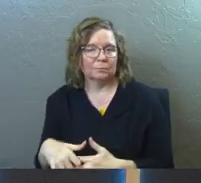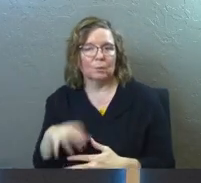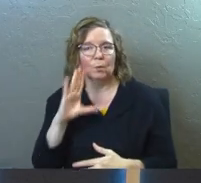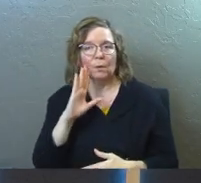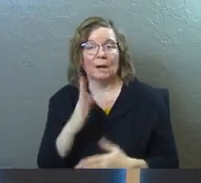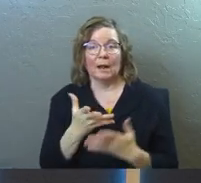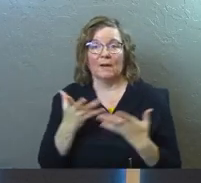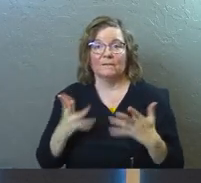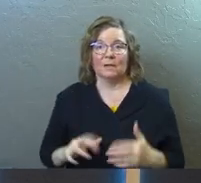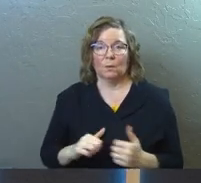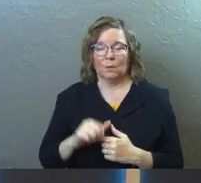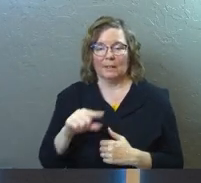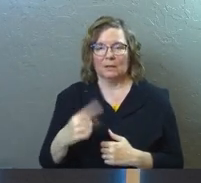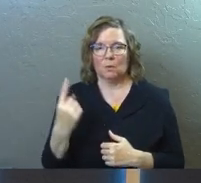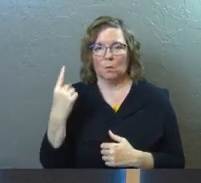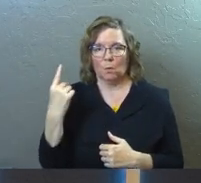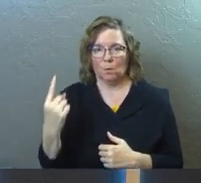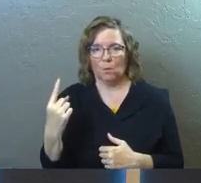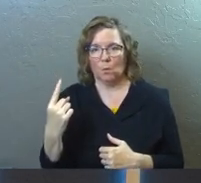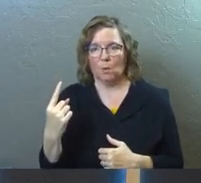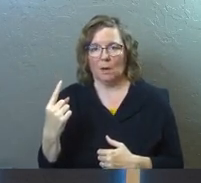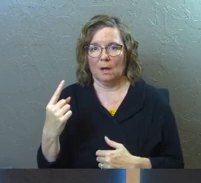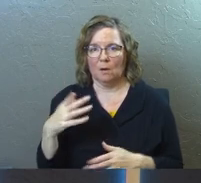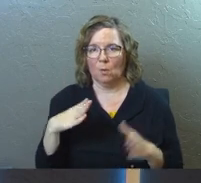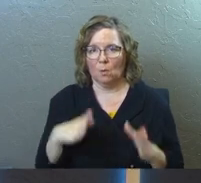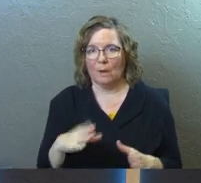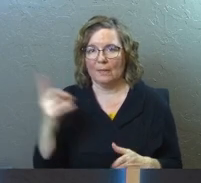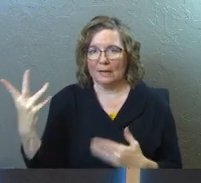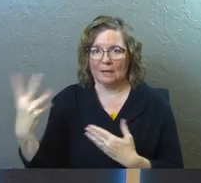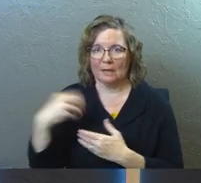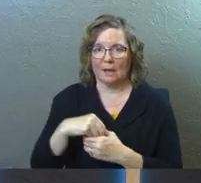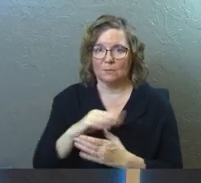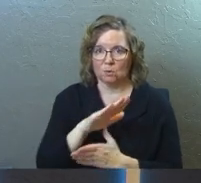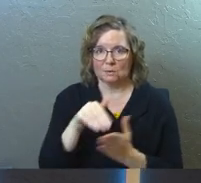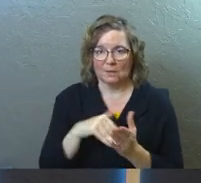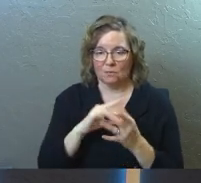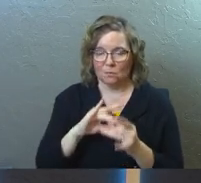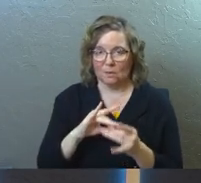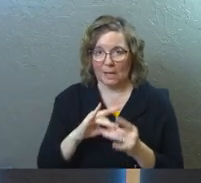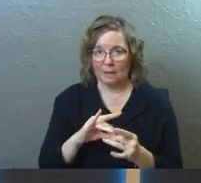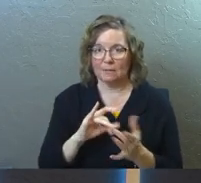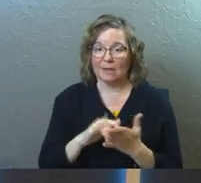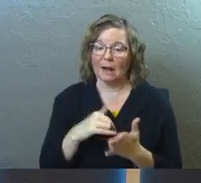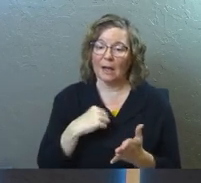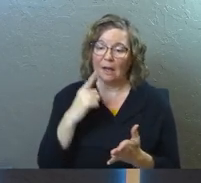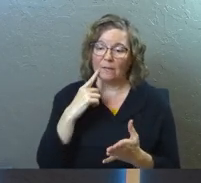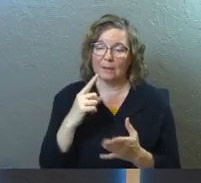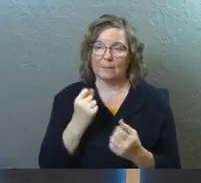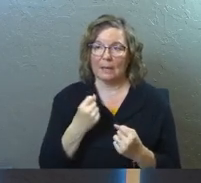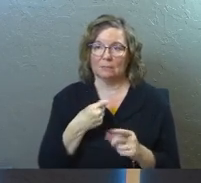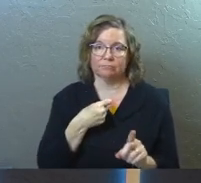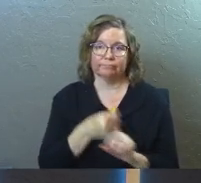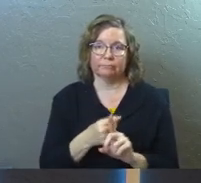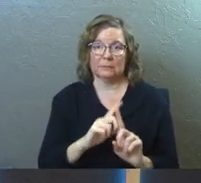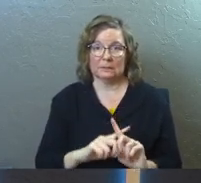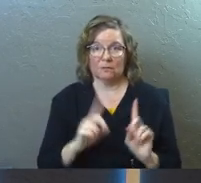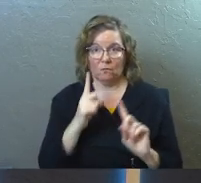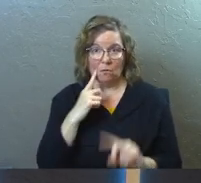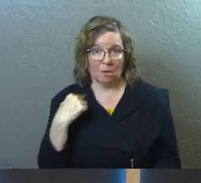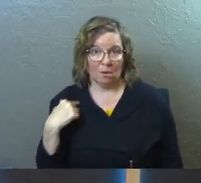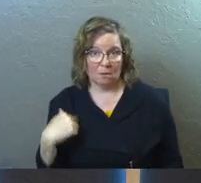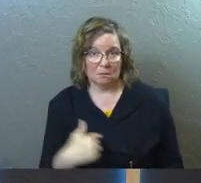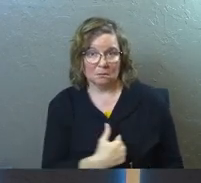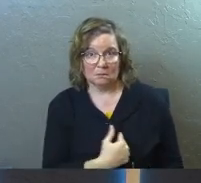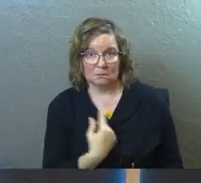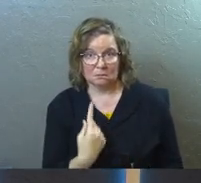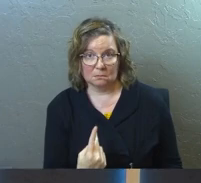And I'll finish you off with just this one kind of a way that he comes into the center of a relationship that I think has made so much of a difference for us.